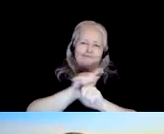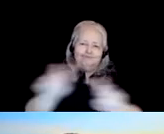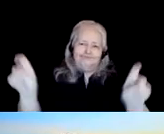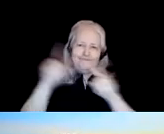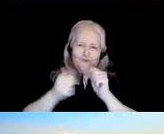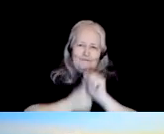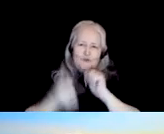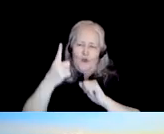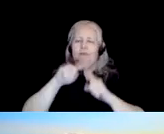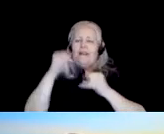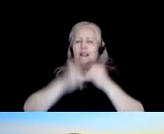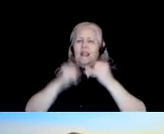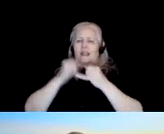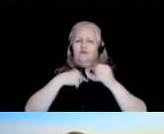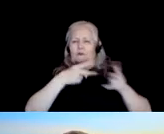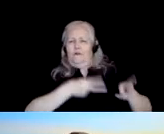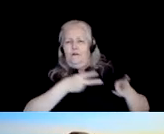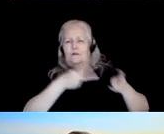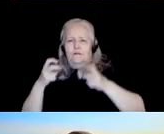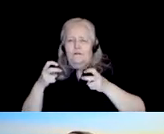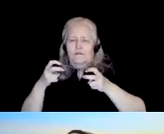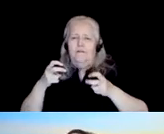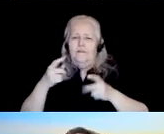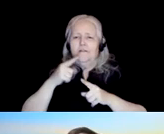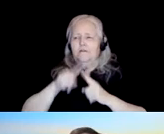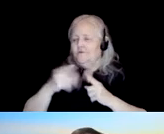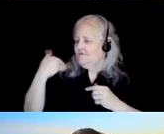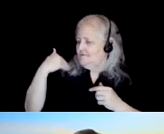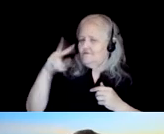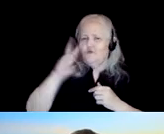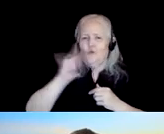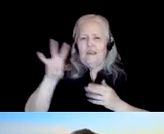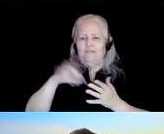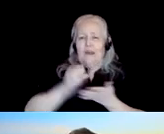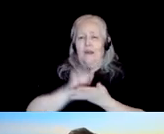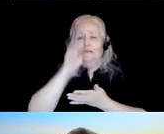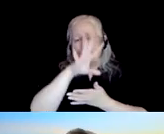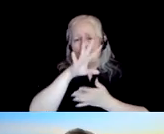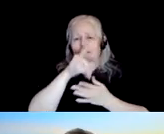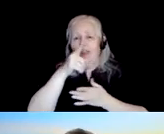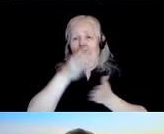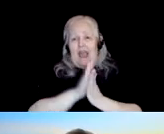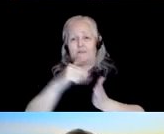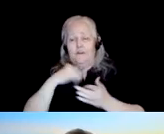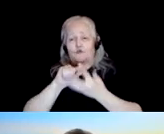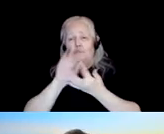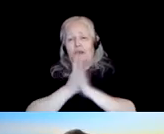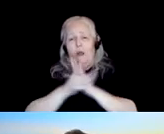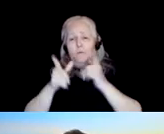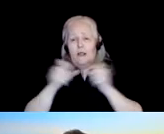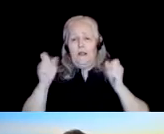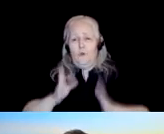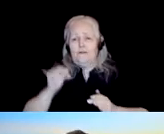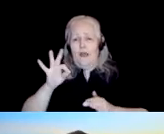end by citing the last lines of what I sent to the linguist list in 2007 when they asked me to be linguist of the day and share with